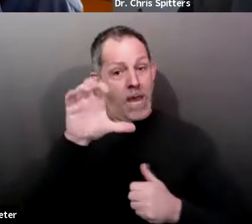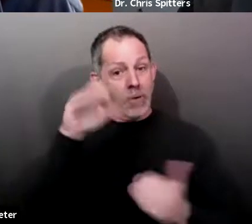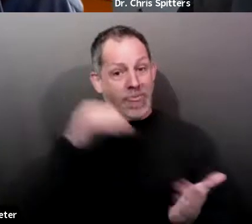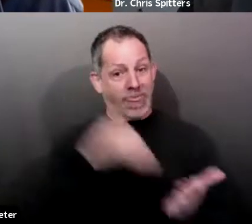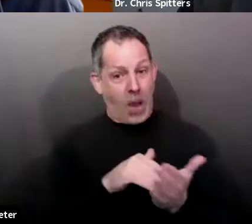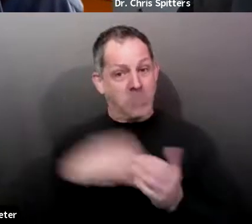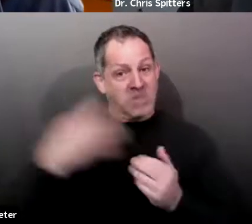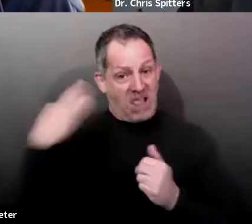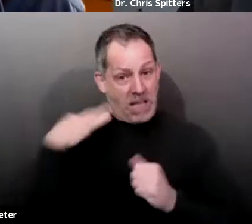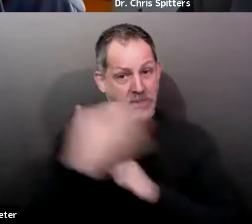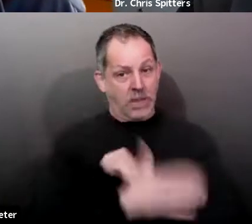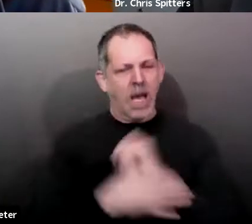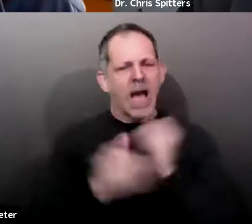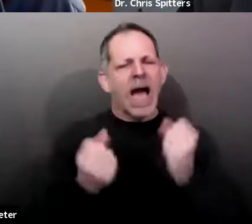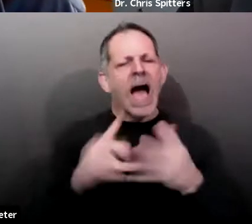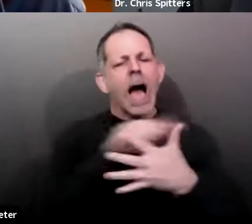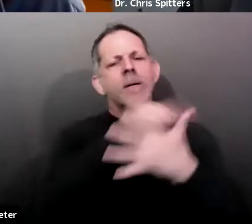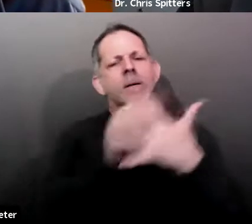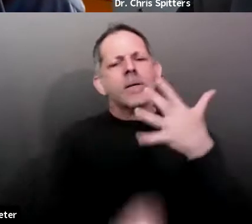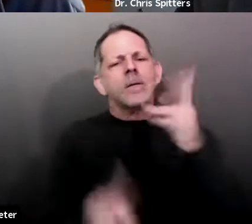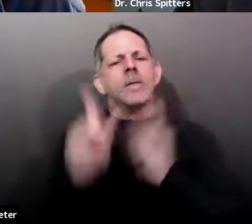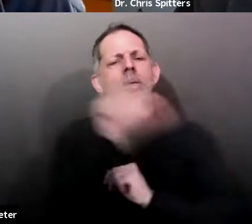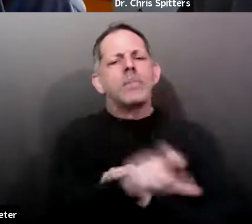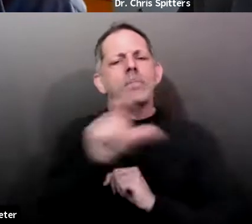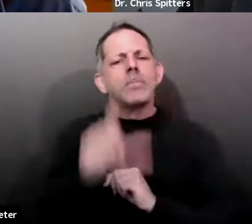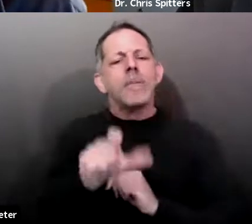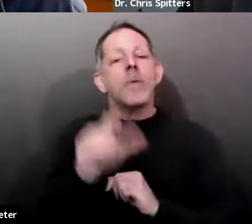will be eligible starting tomorrow?